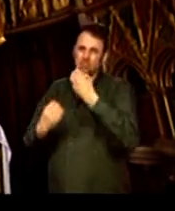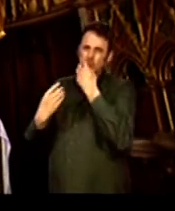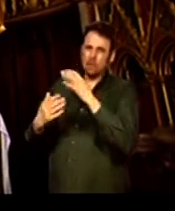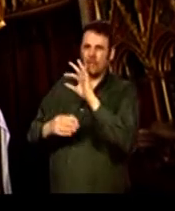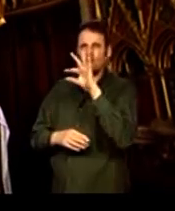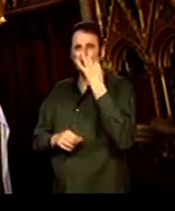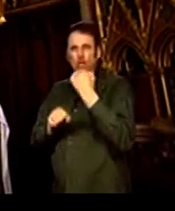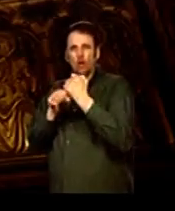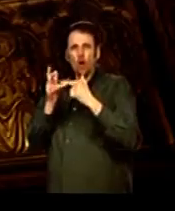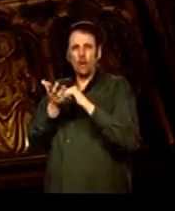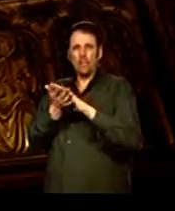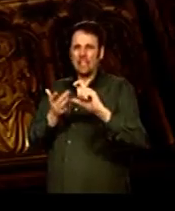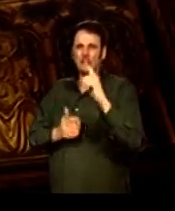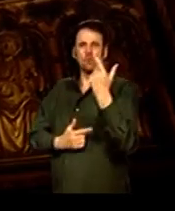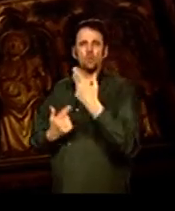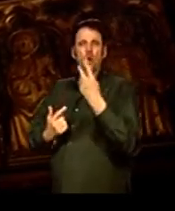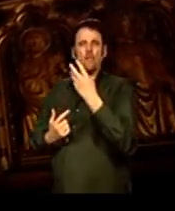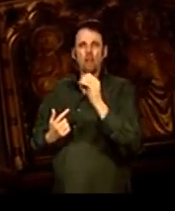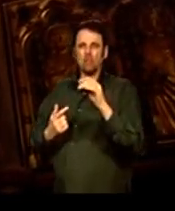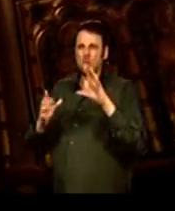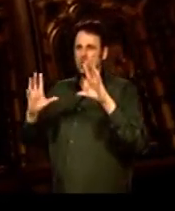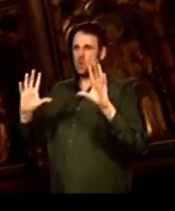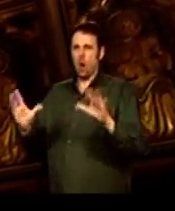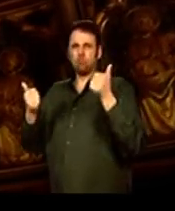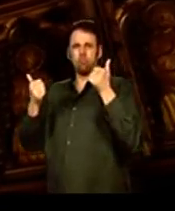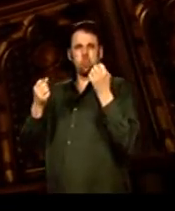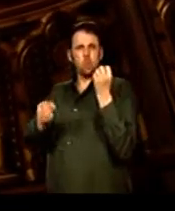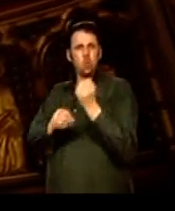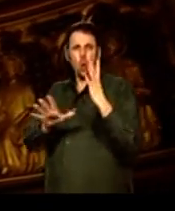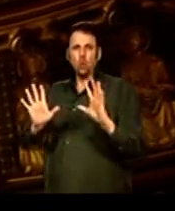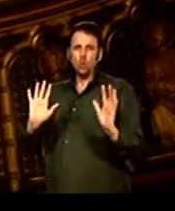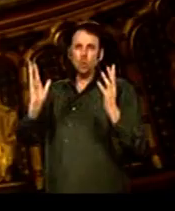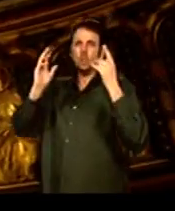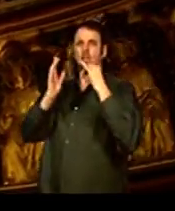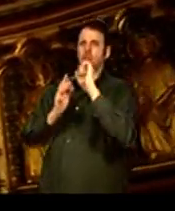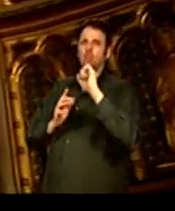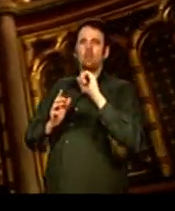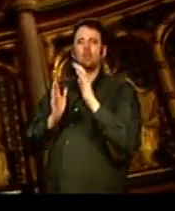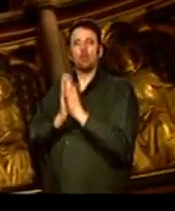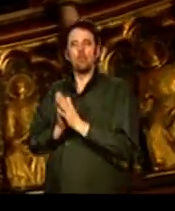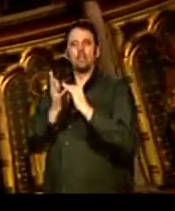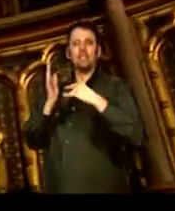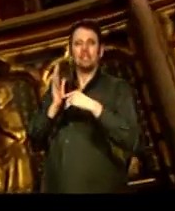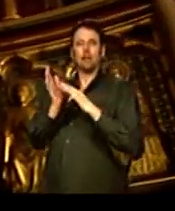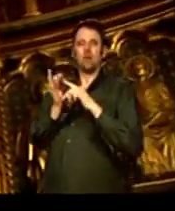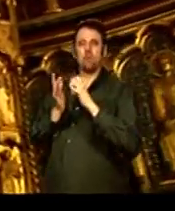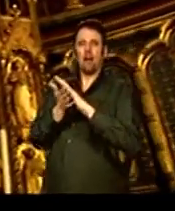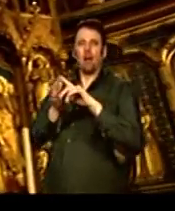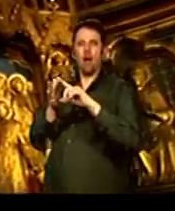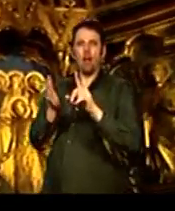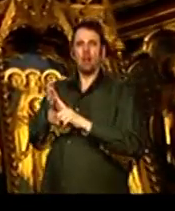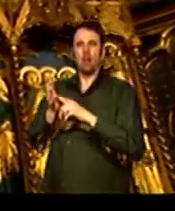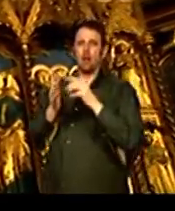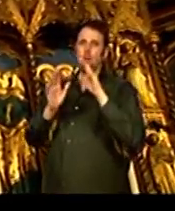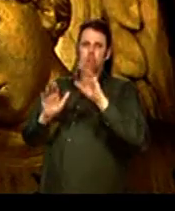examples of French Gothic of the 13th century, very courtly, gilded. In fact, it's the chapel of St Michael and the Blessed